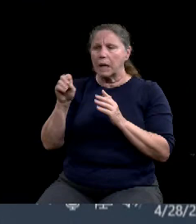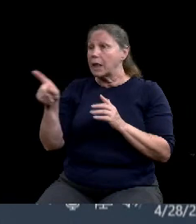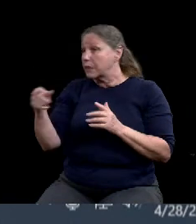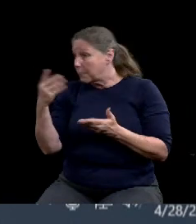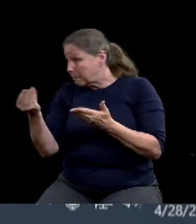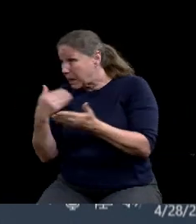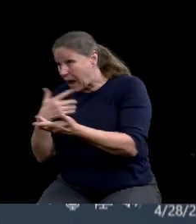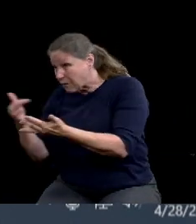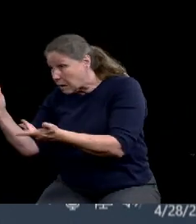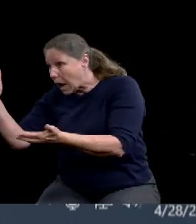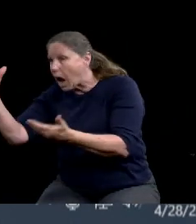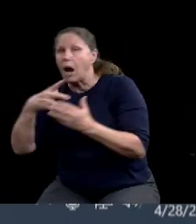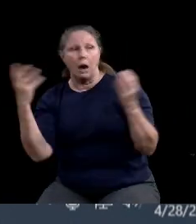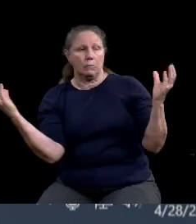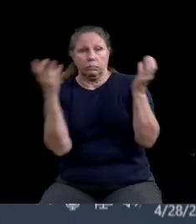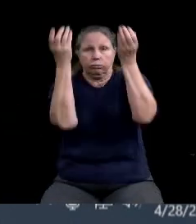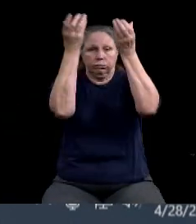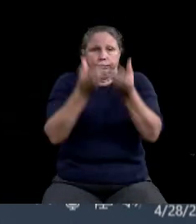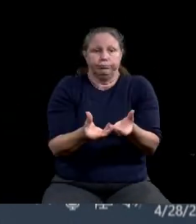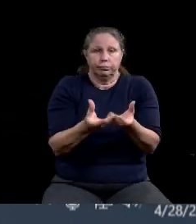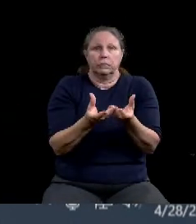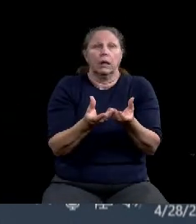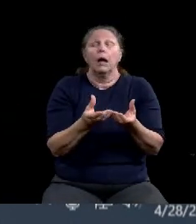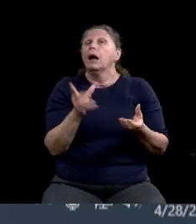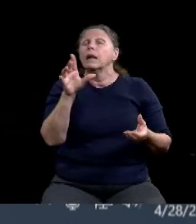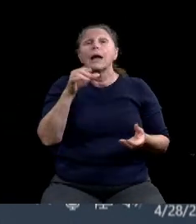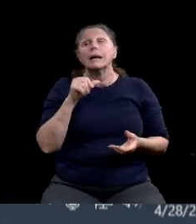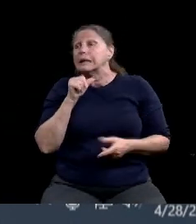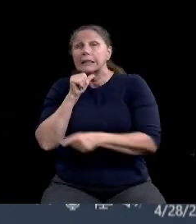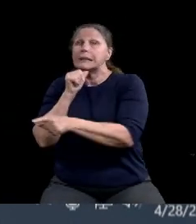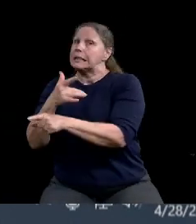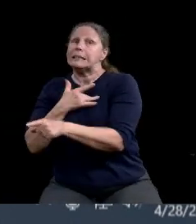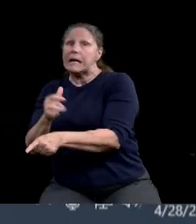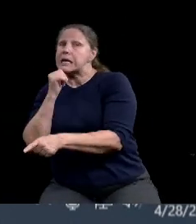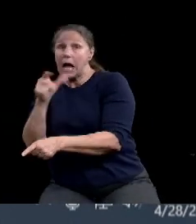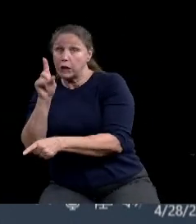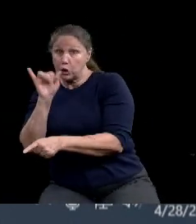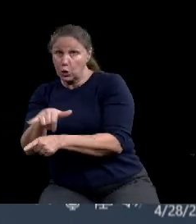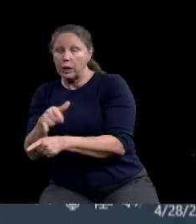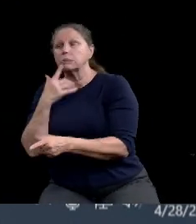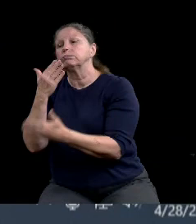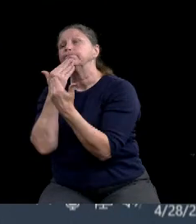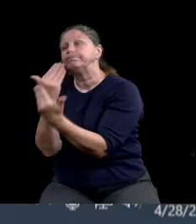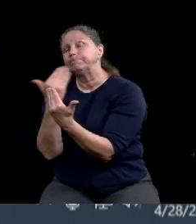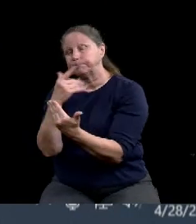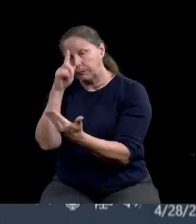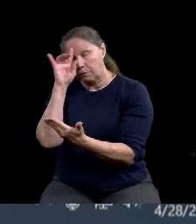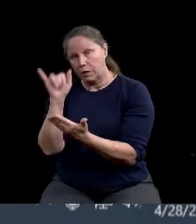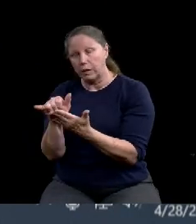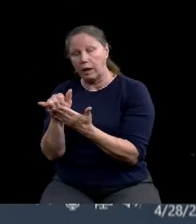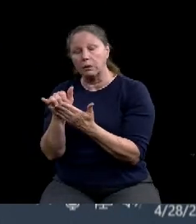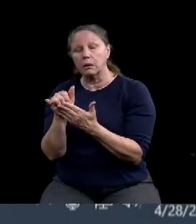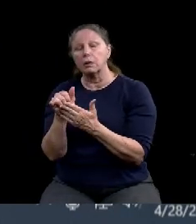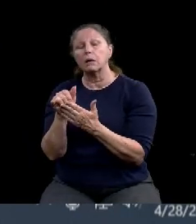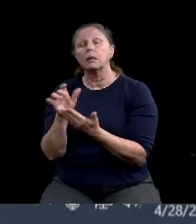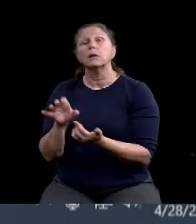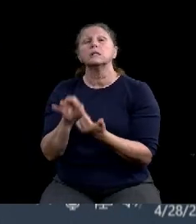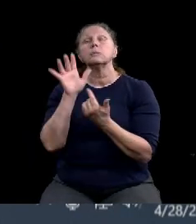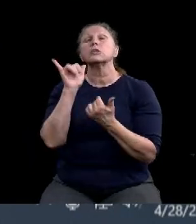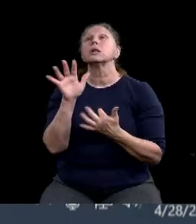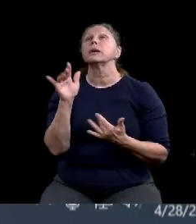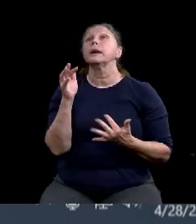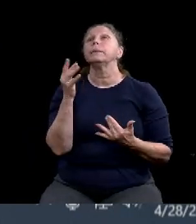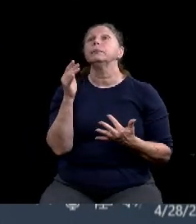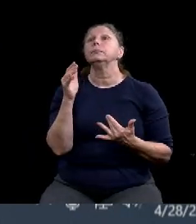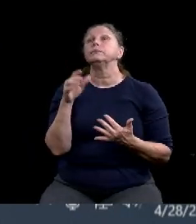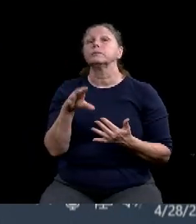for, for them. And I want to tell them how much I appreciate that, uh, especially, uh, Bill Clifton, who is the member of the representing the Waco Industrial